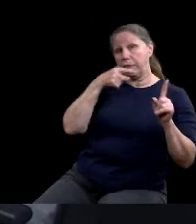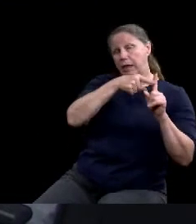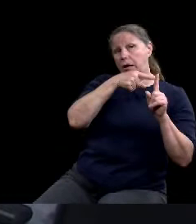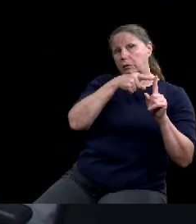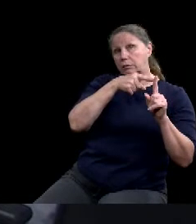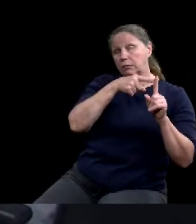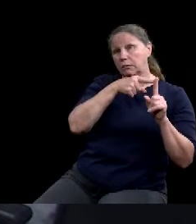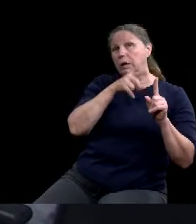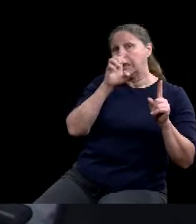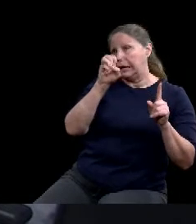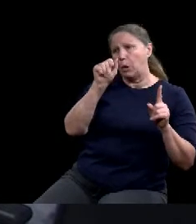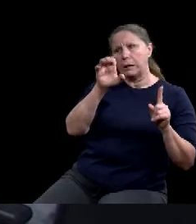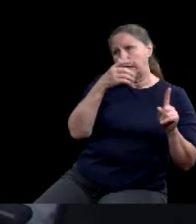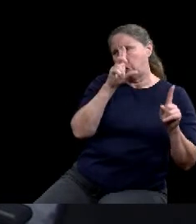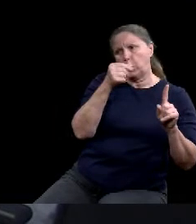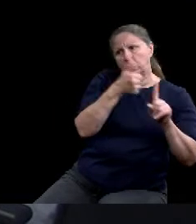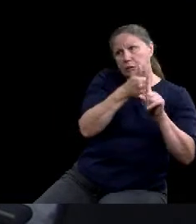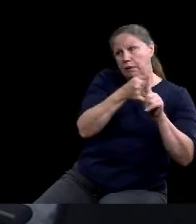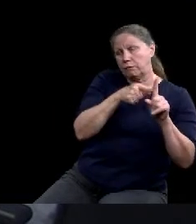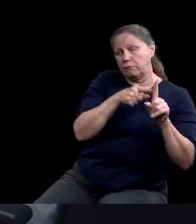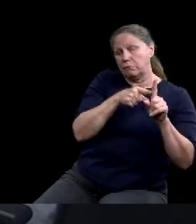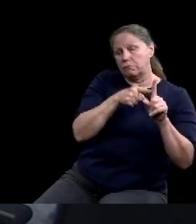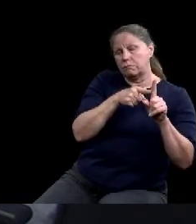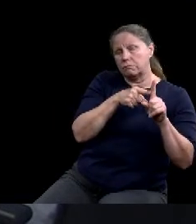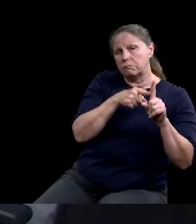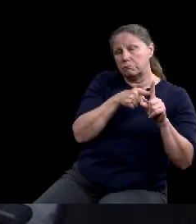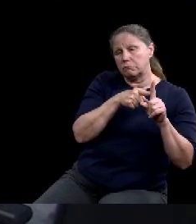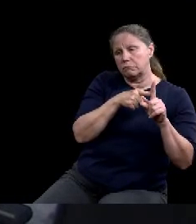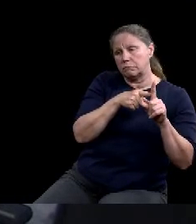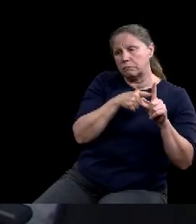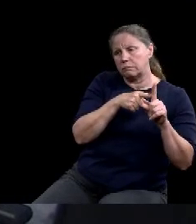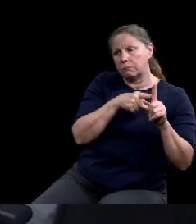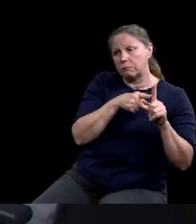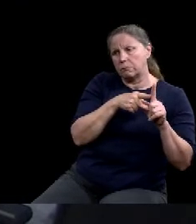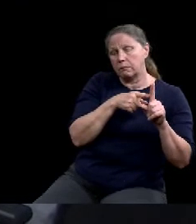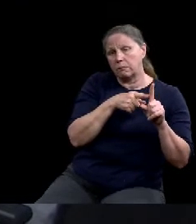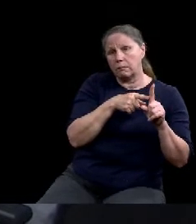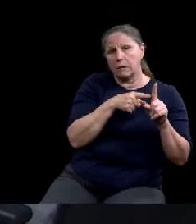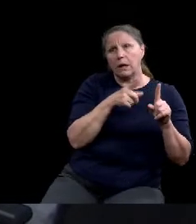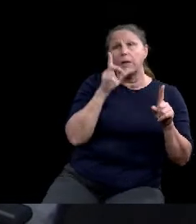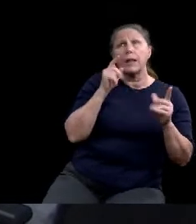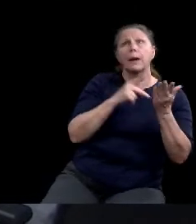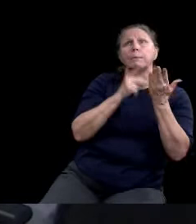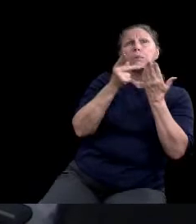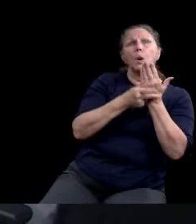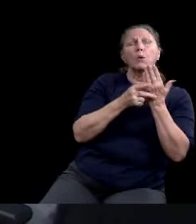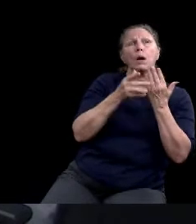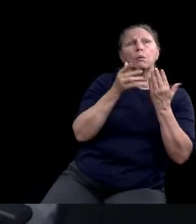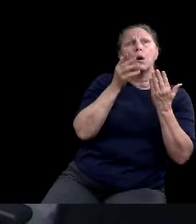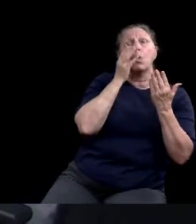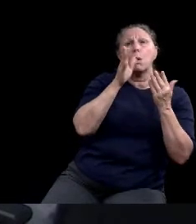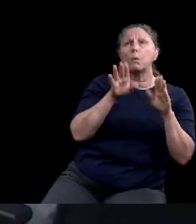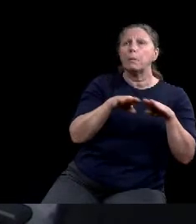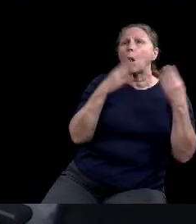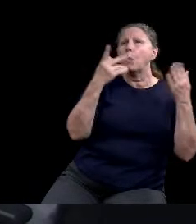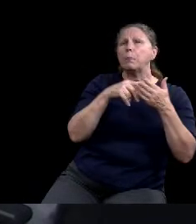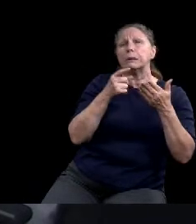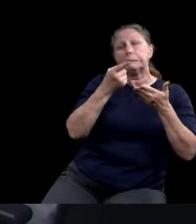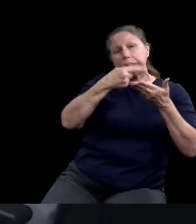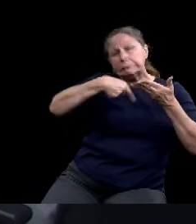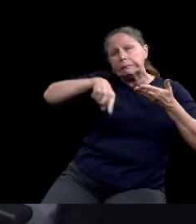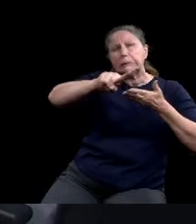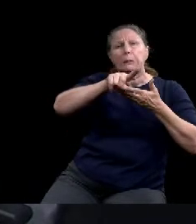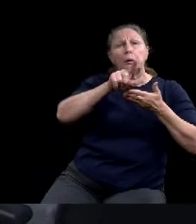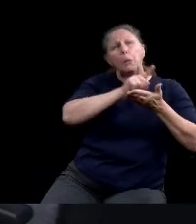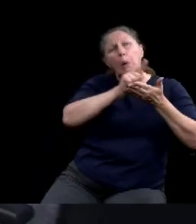are looking to have that program up within the next week to 10 days, so that'll be made available at that time. And of course, we will post